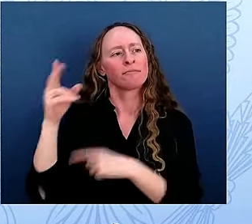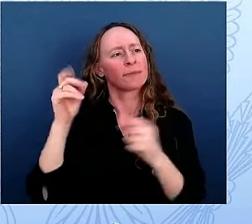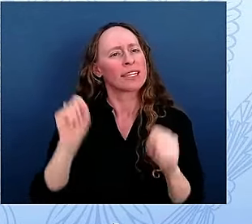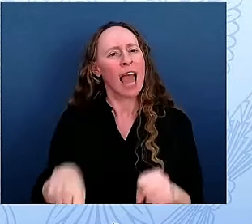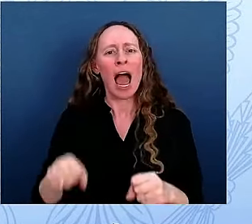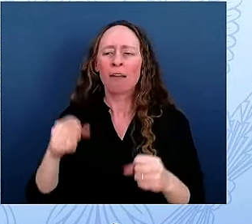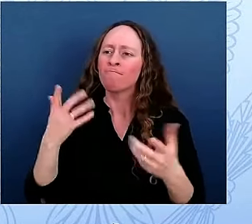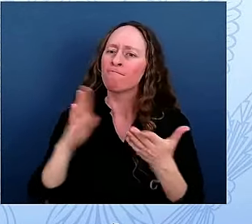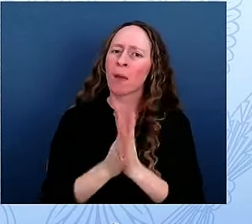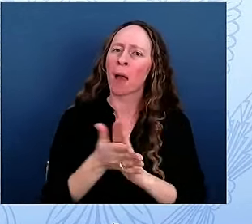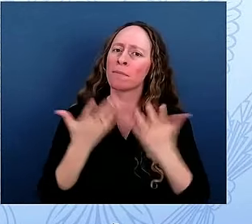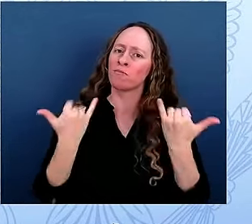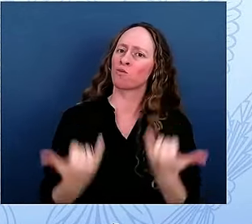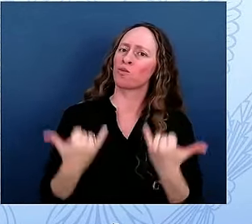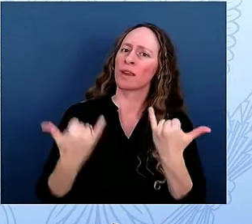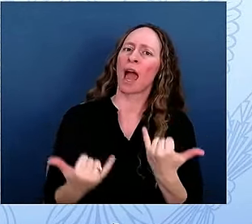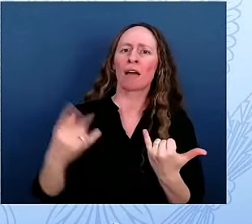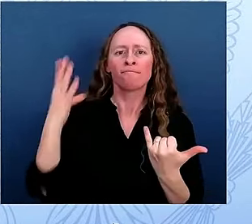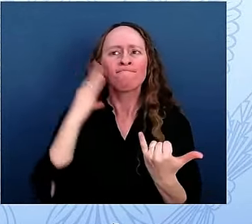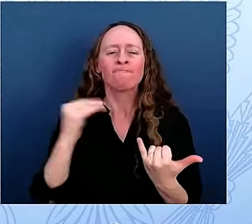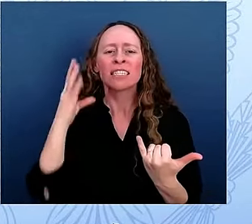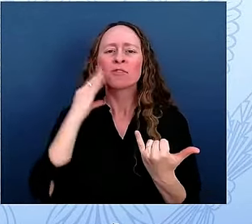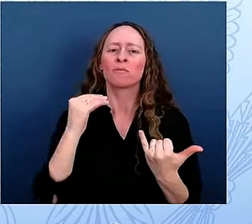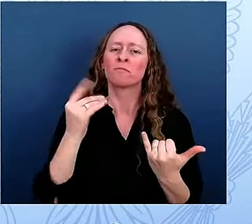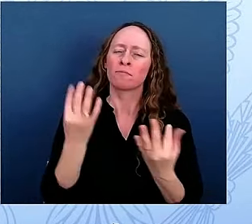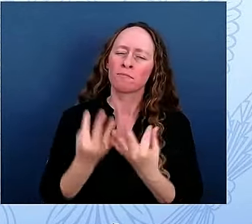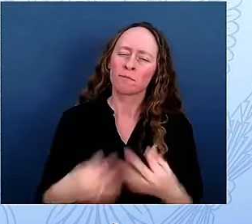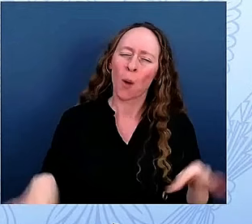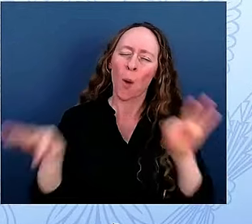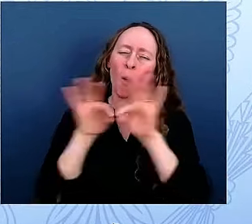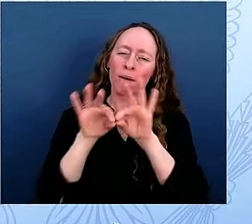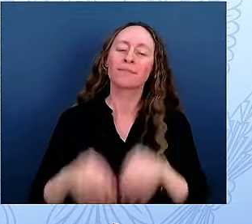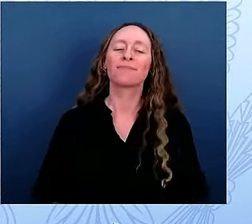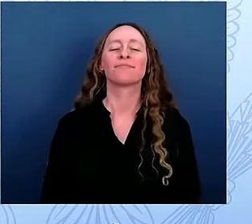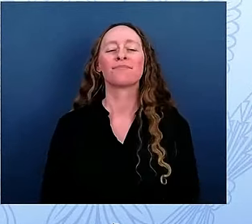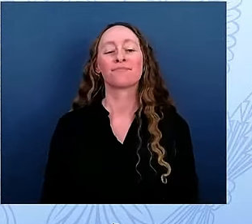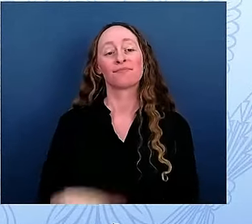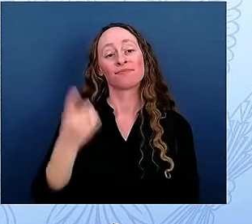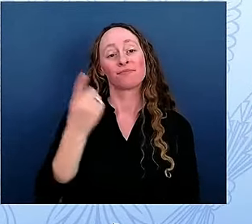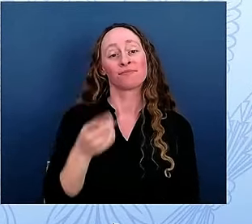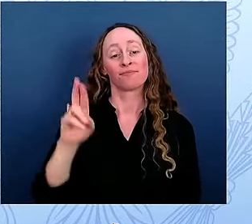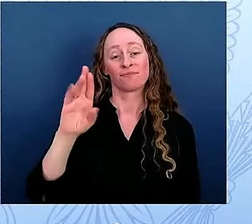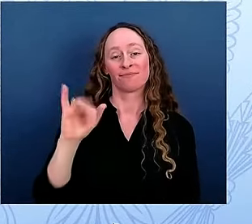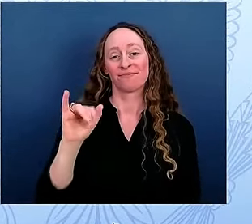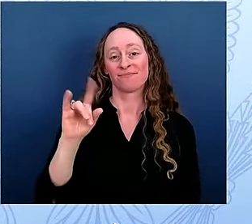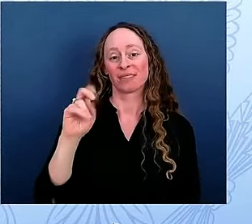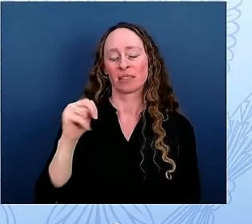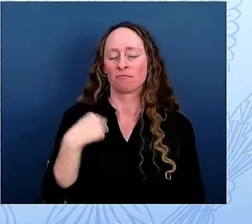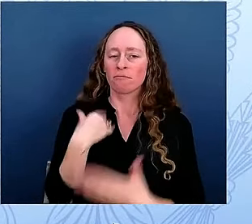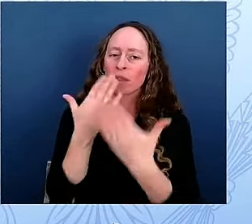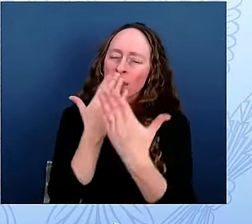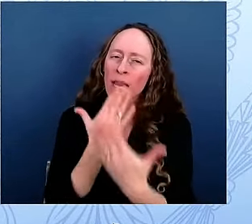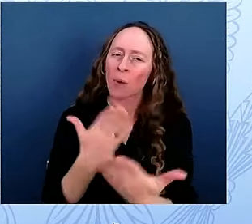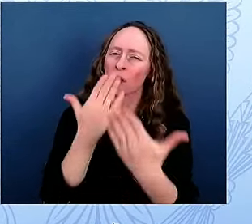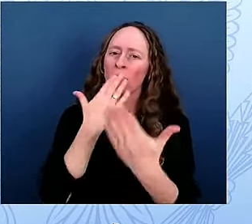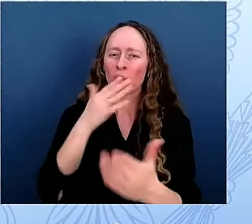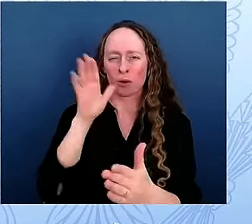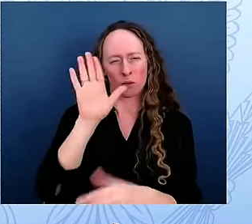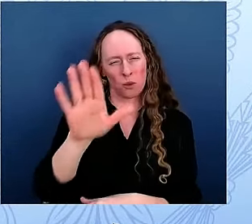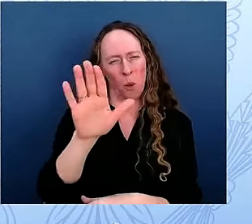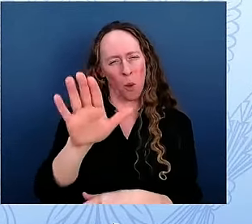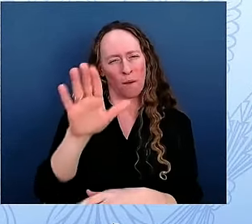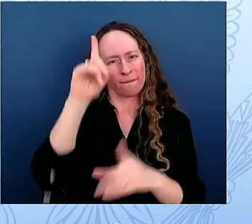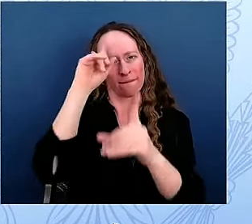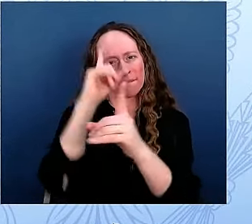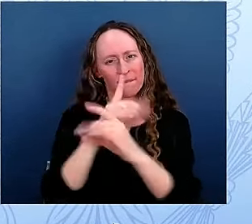enormous thank you to you for this transformative vision and for decades of dedication to this work, to widen the